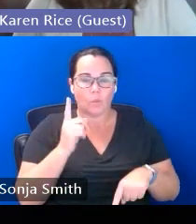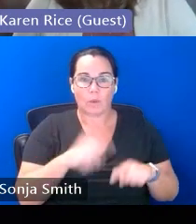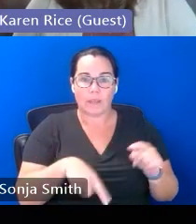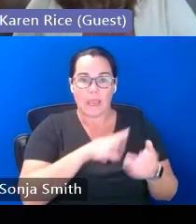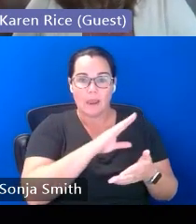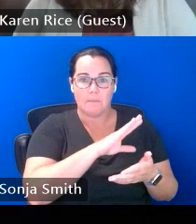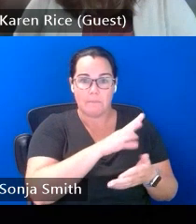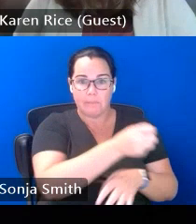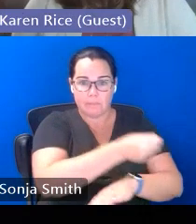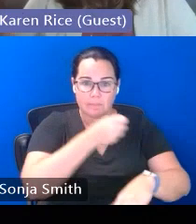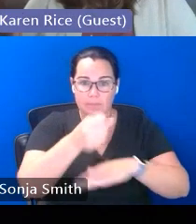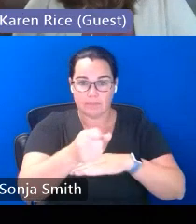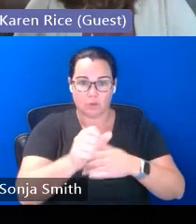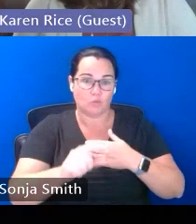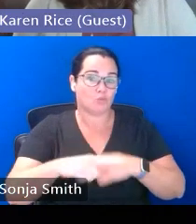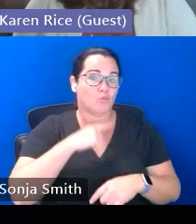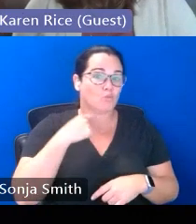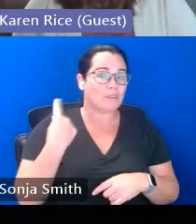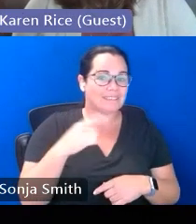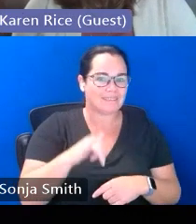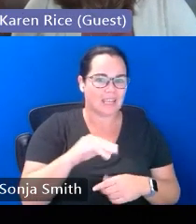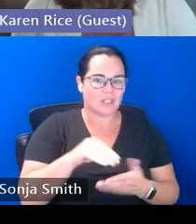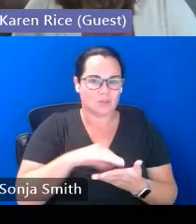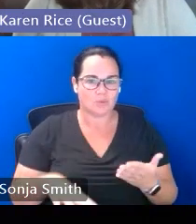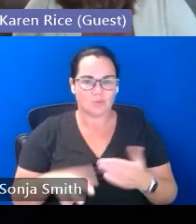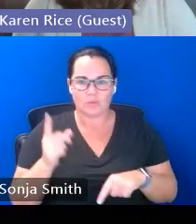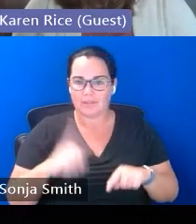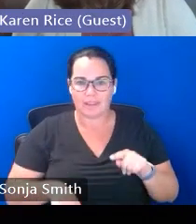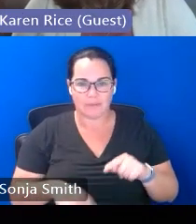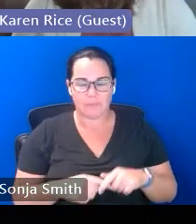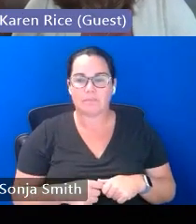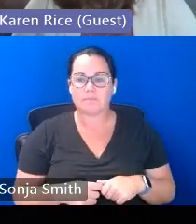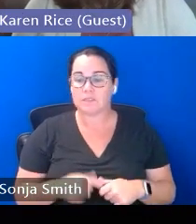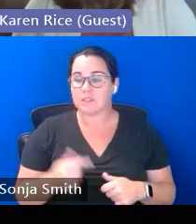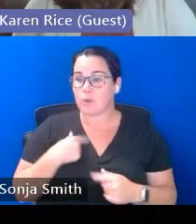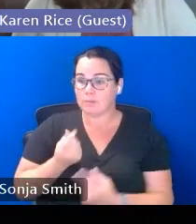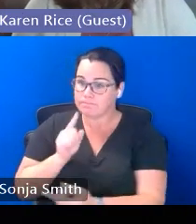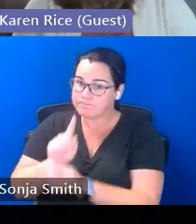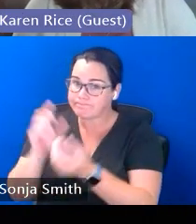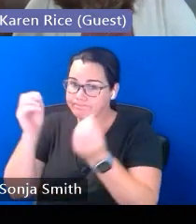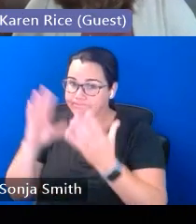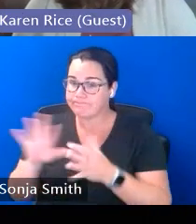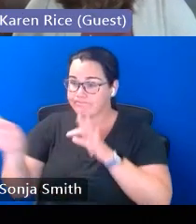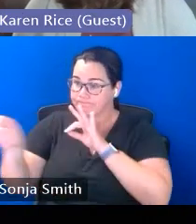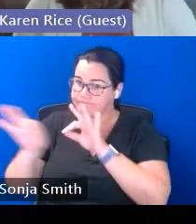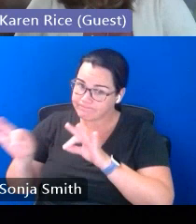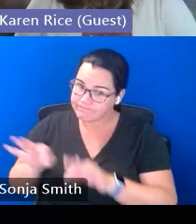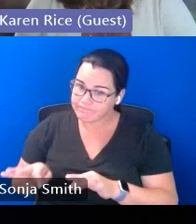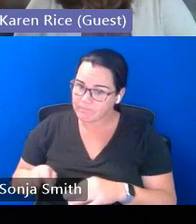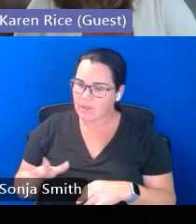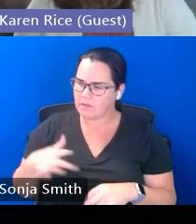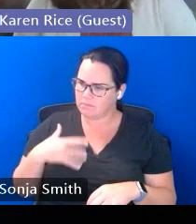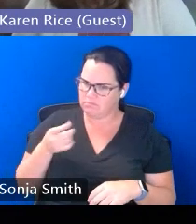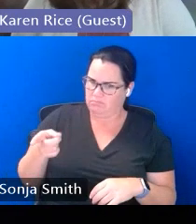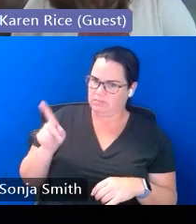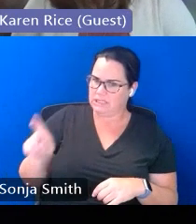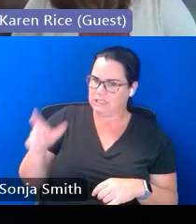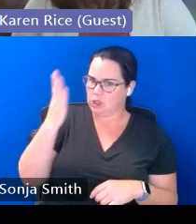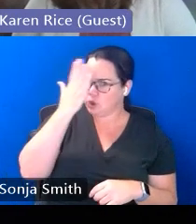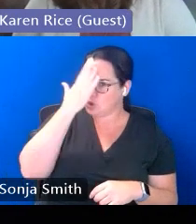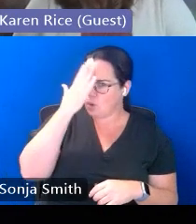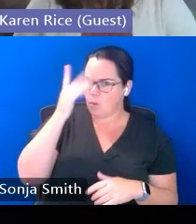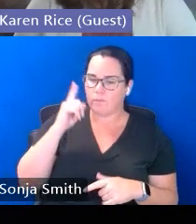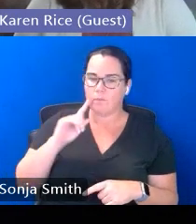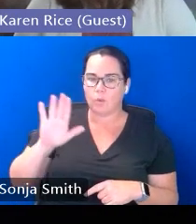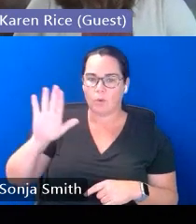student in jeopardy so i went to the teacher and i shared the information with the teacher because i felt that that teacher needed to know for the purpose of the